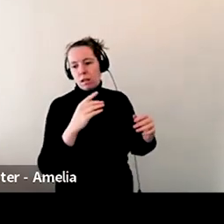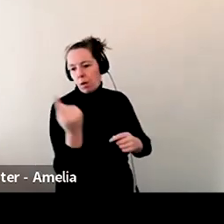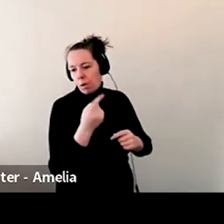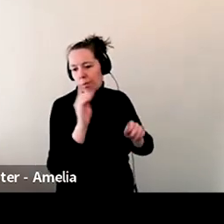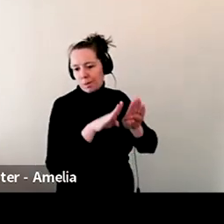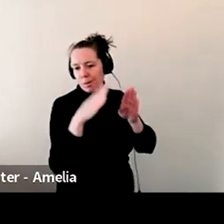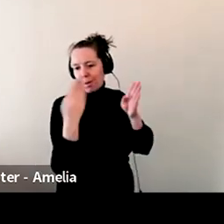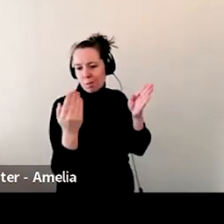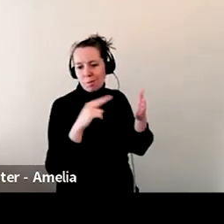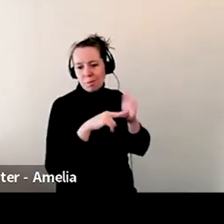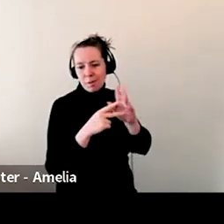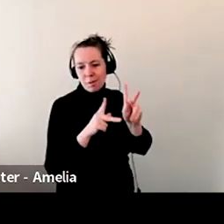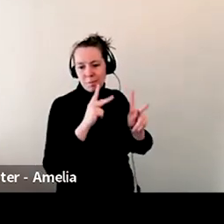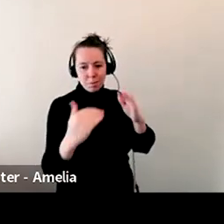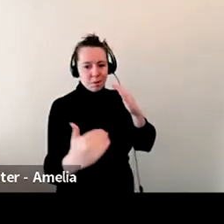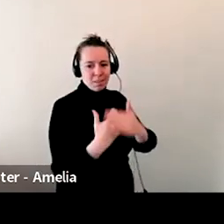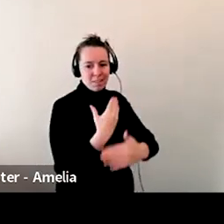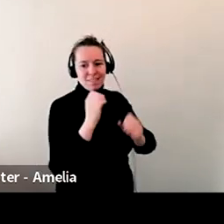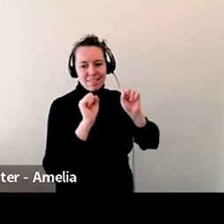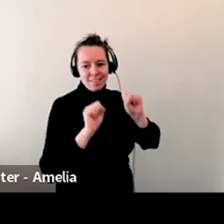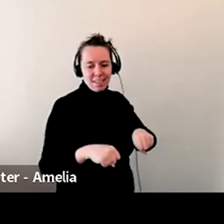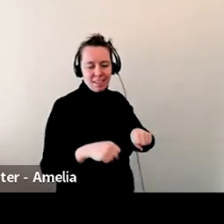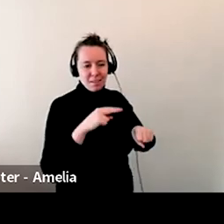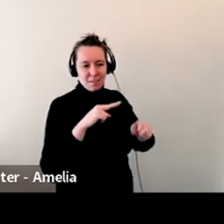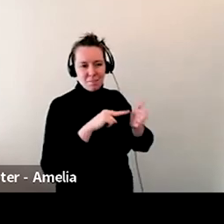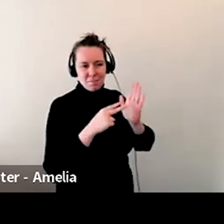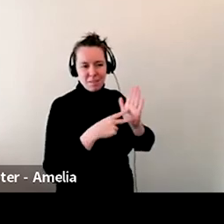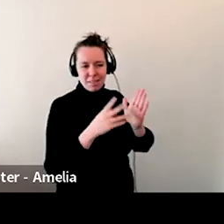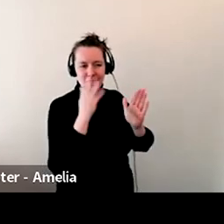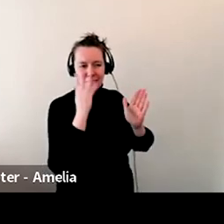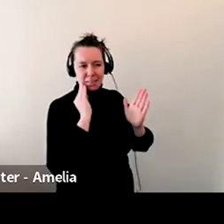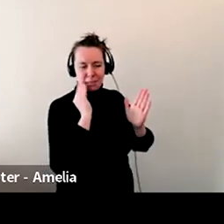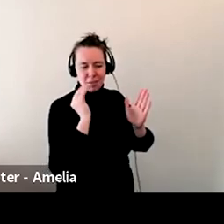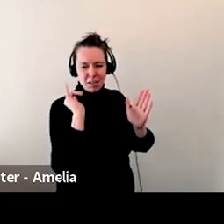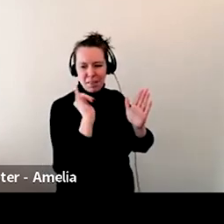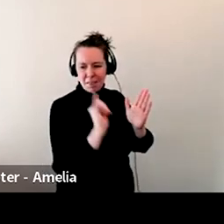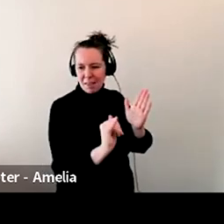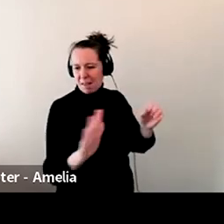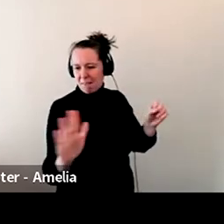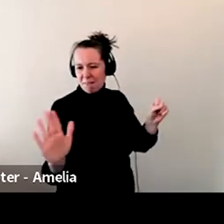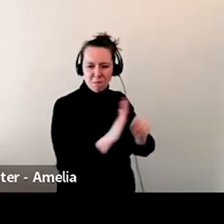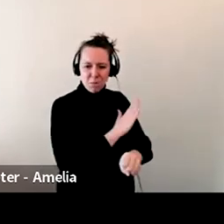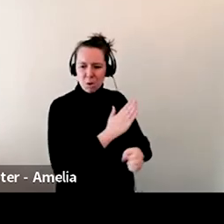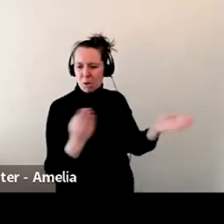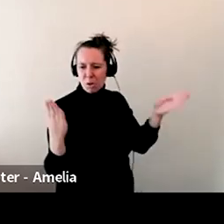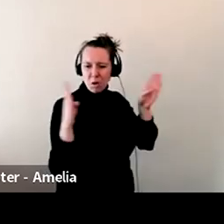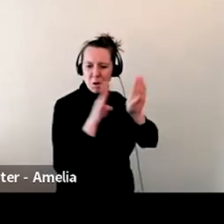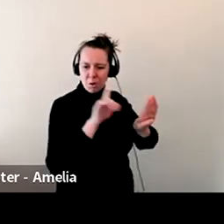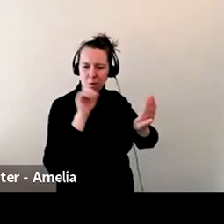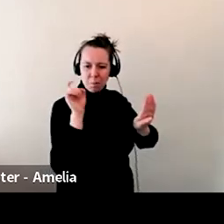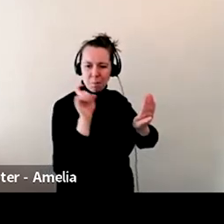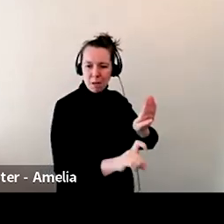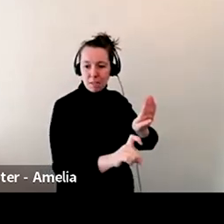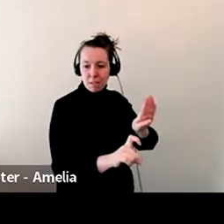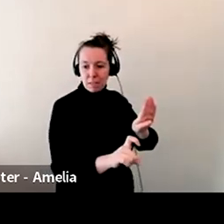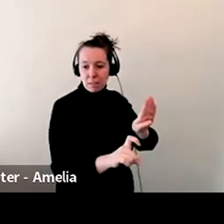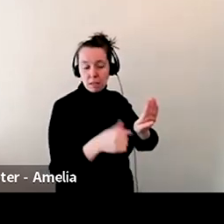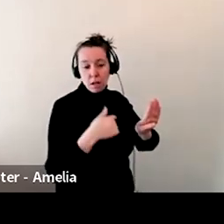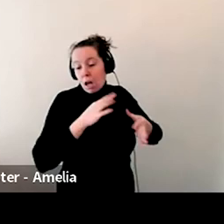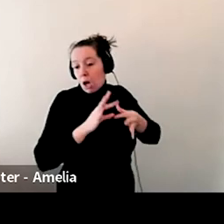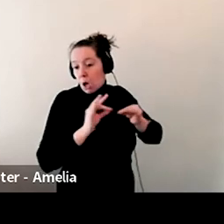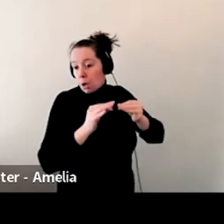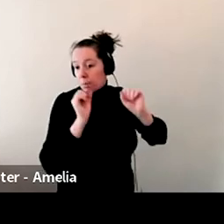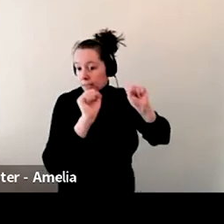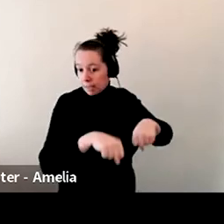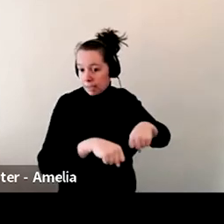store. So I haven't, I haven't experienced opening the business with a full lockdown at this point. Um, I can say for myself,